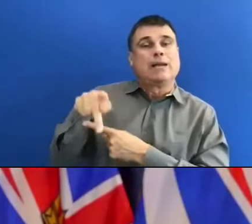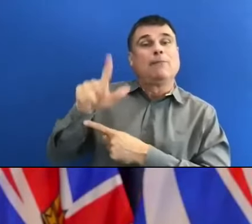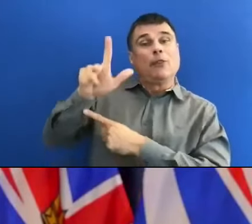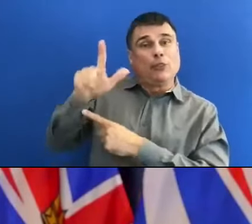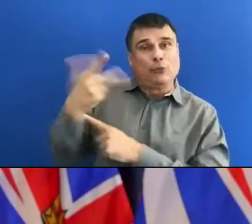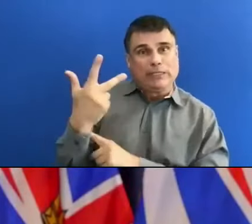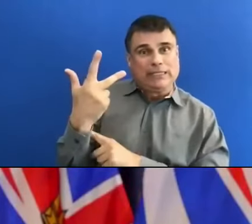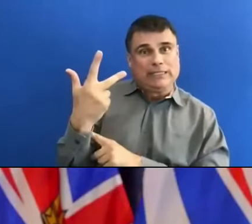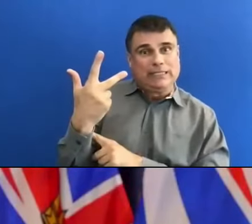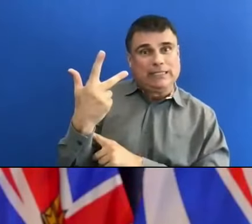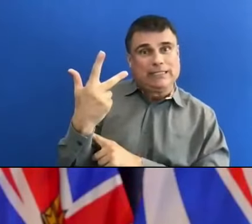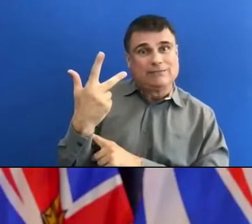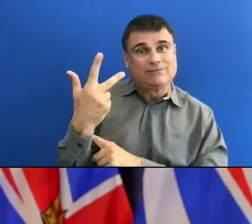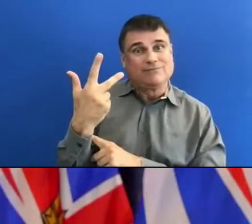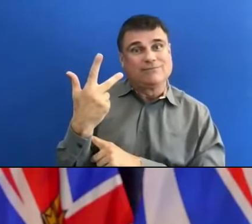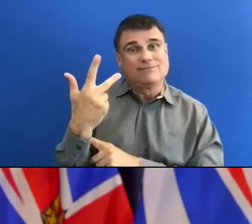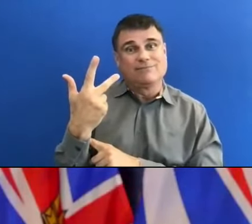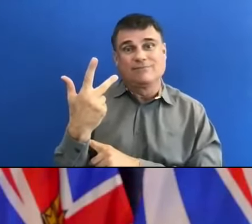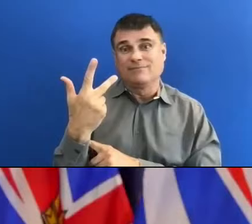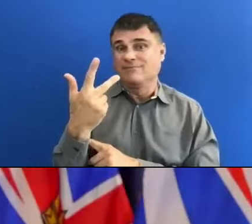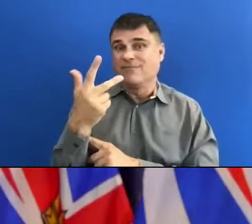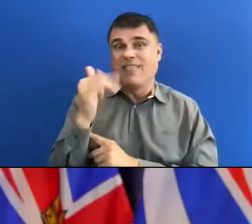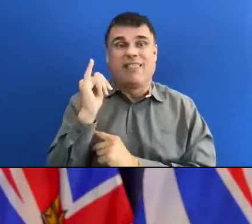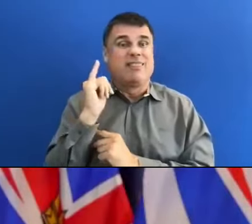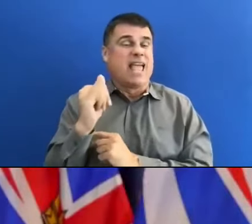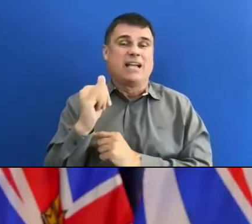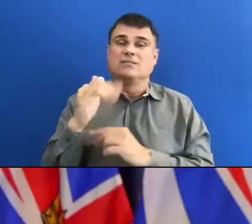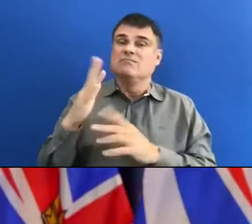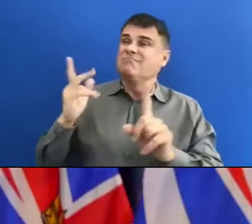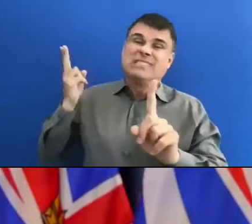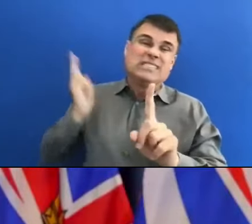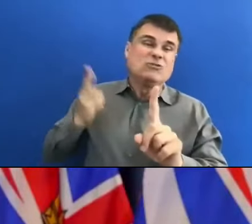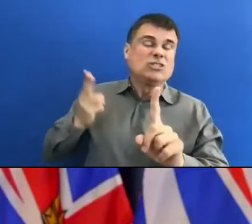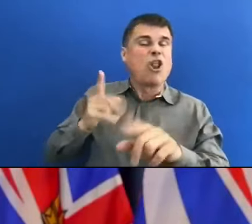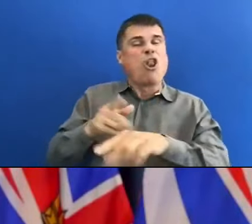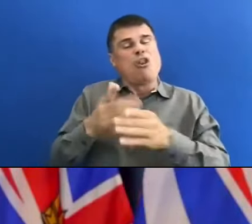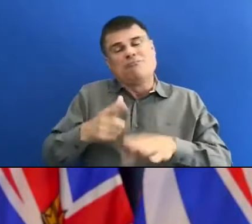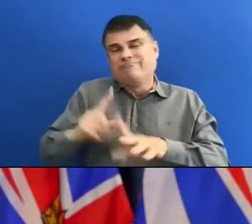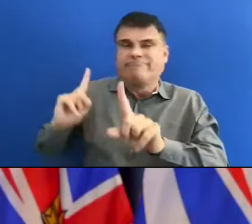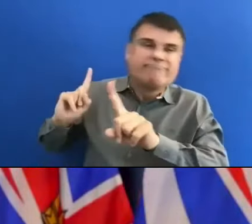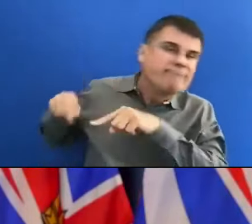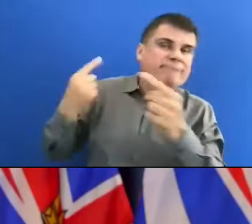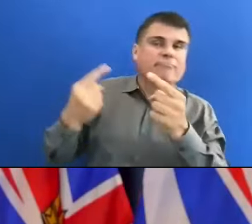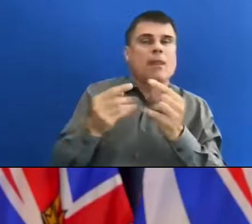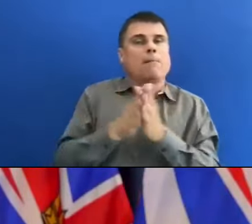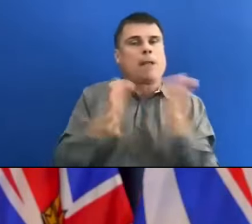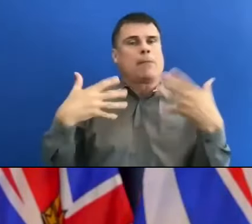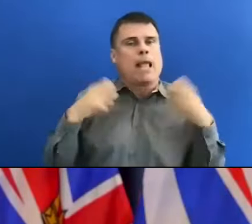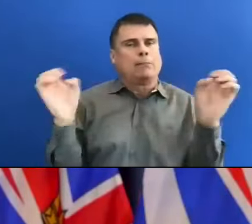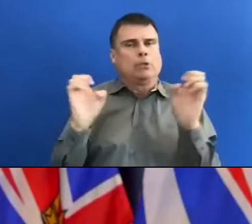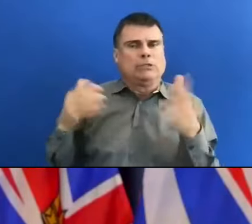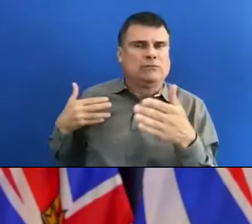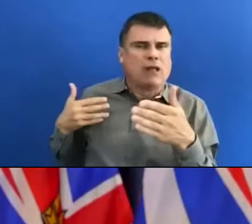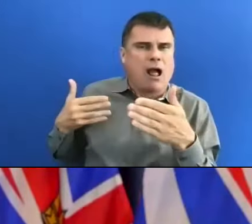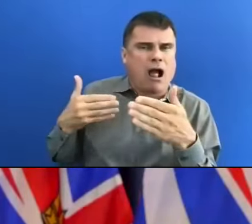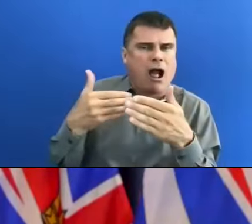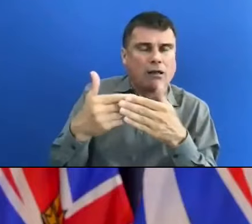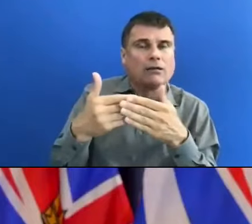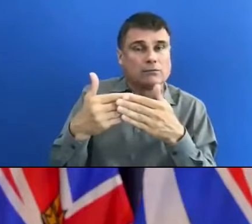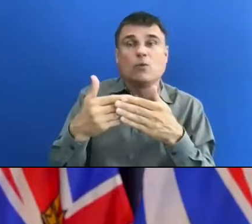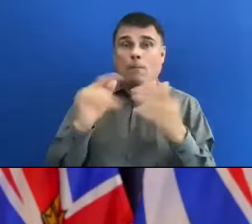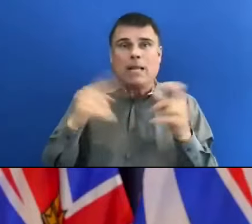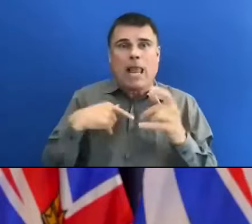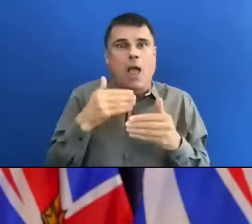emergency in Canadian history, I believe it's safe to take the next step forward. That means we can go and cheer for our kids